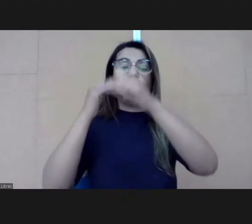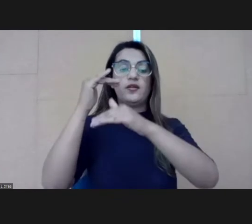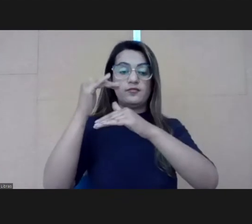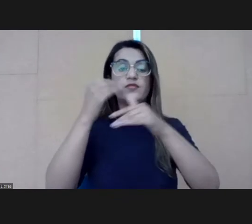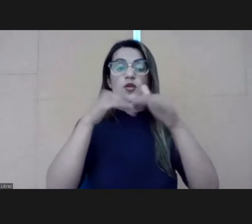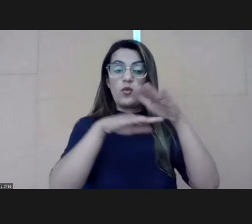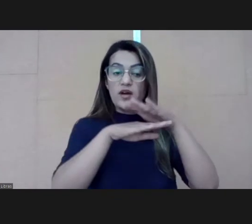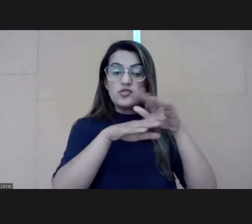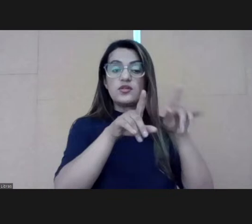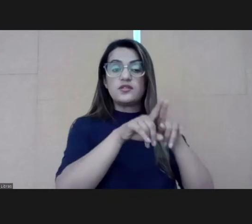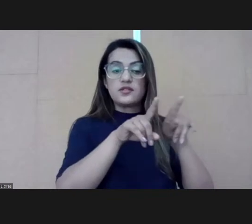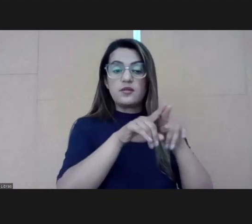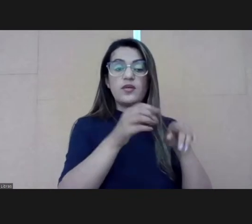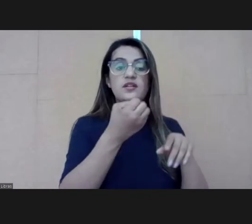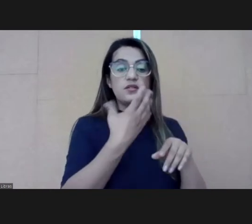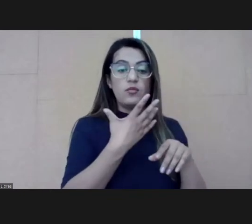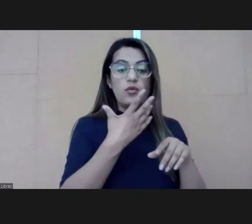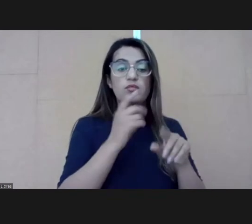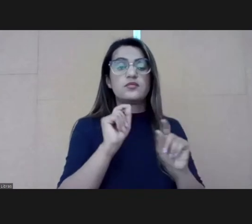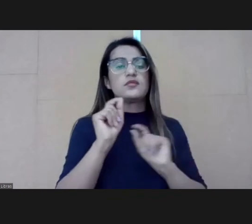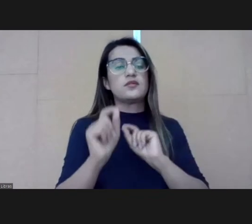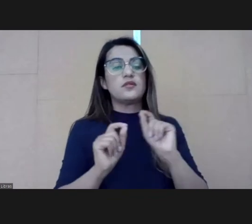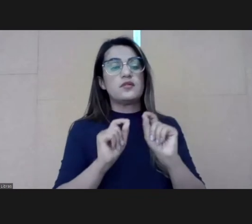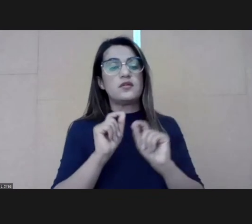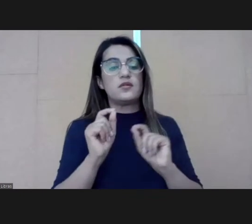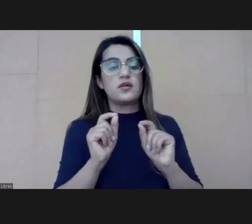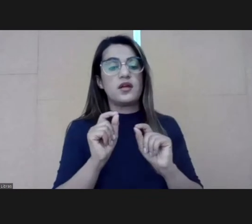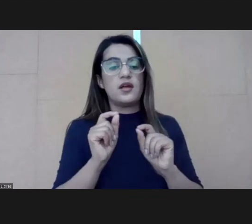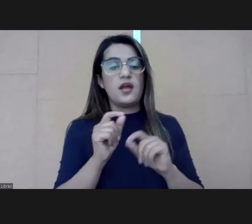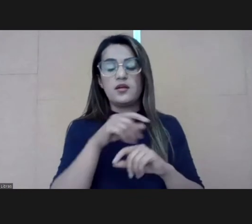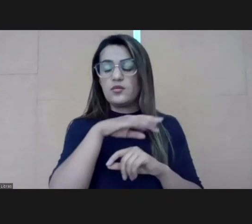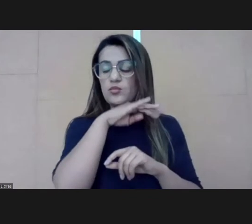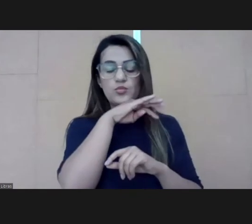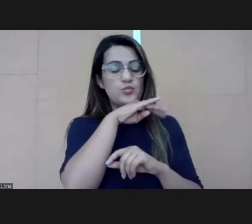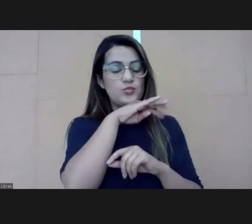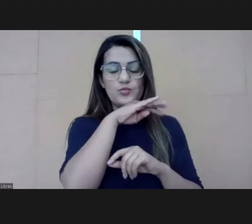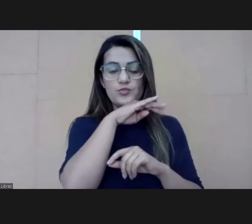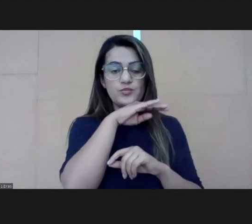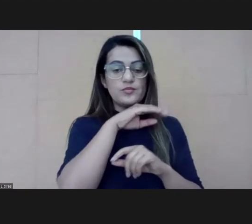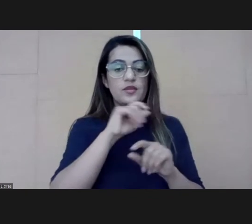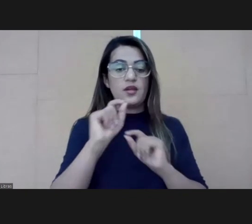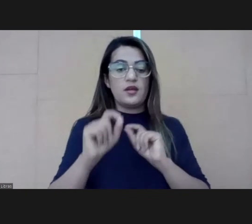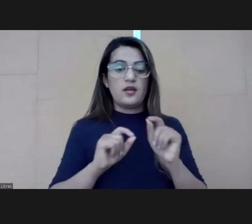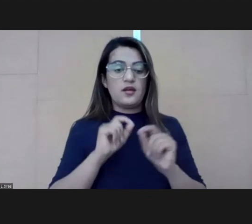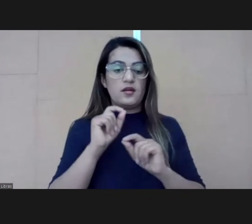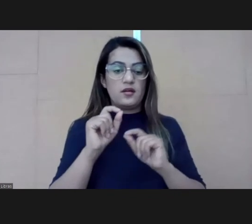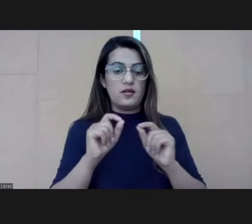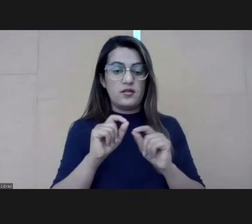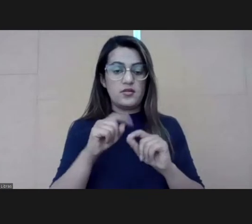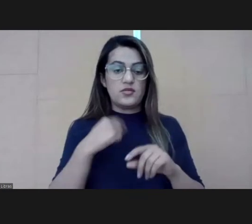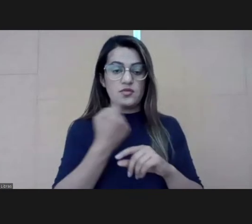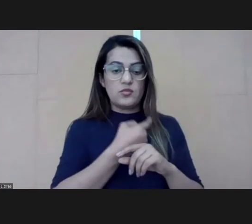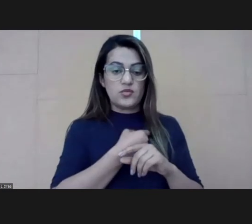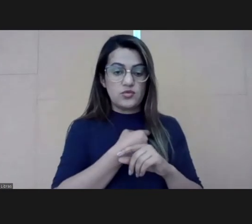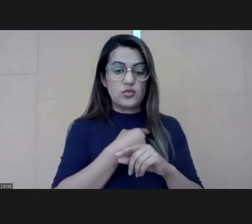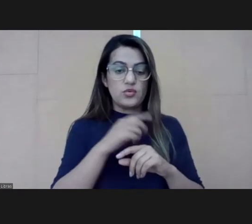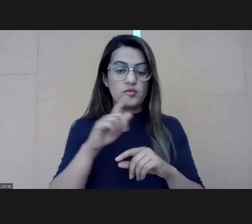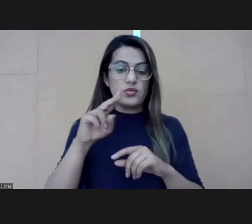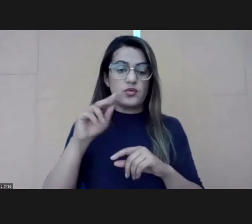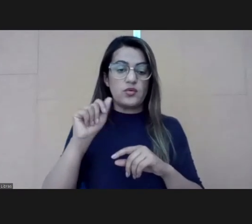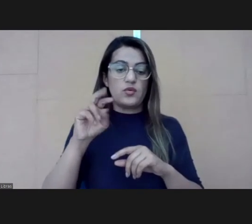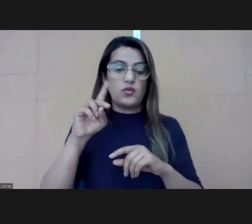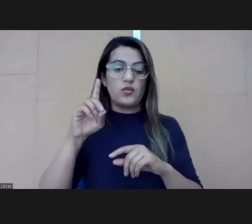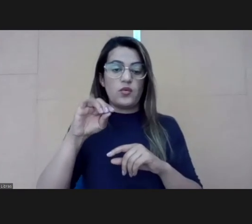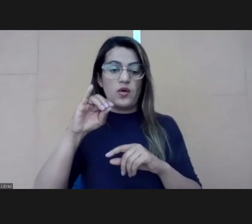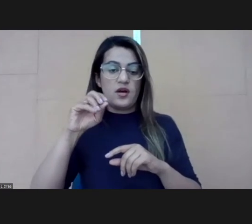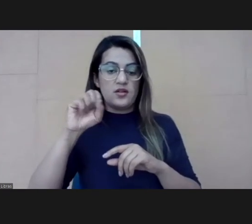guardianship is not a bad thing. In fact, we're all part guardian. But when things get uncertain, the guardians really